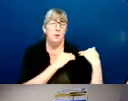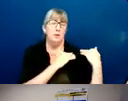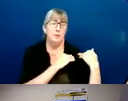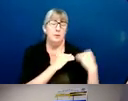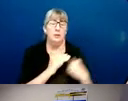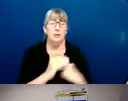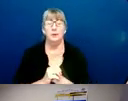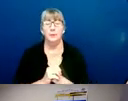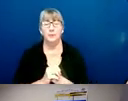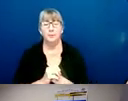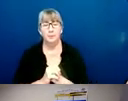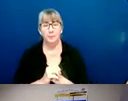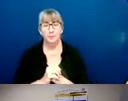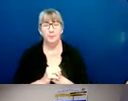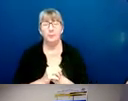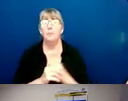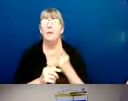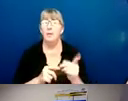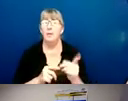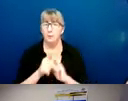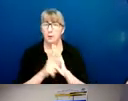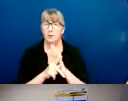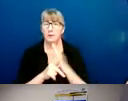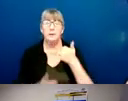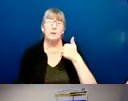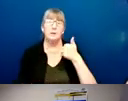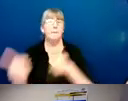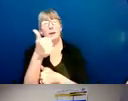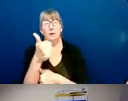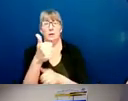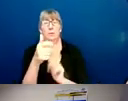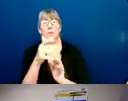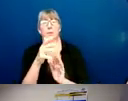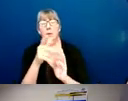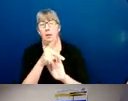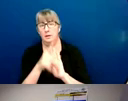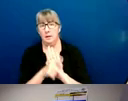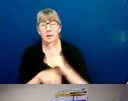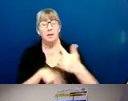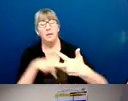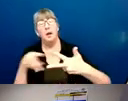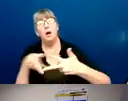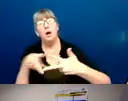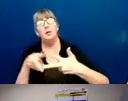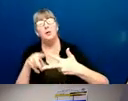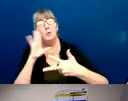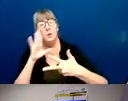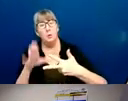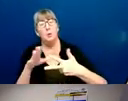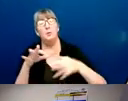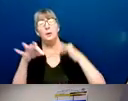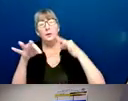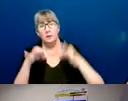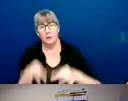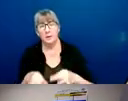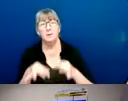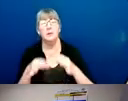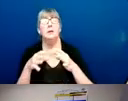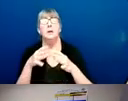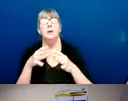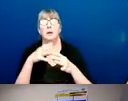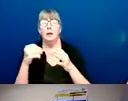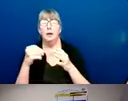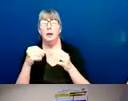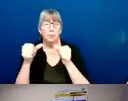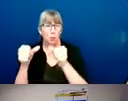This policy is the parent policy. The other two policies we'll be discussing and posting, in addition to all other